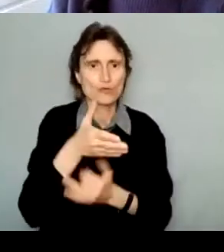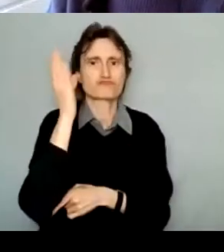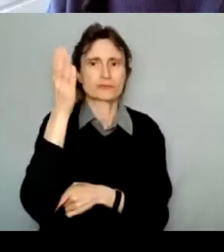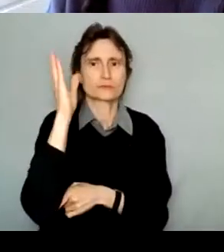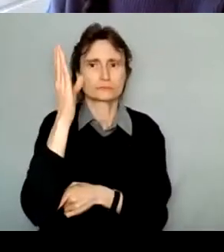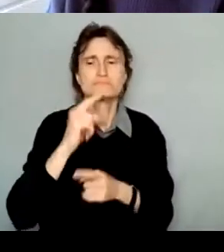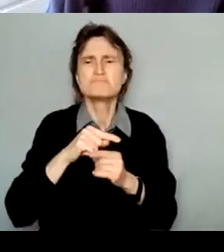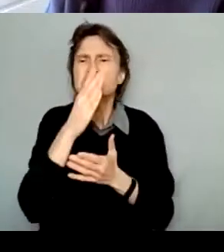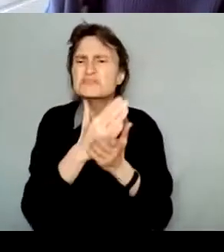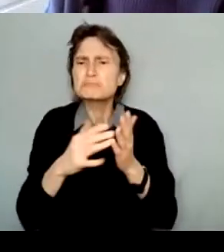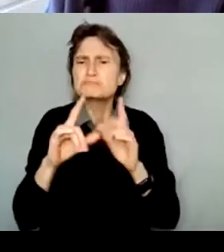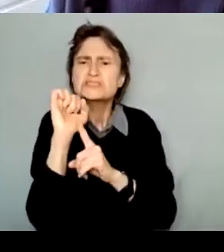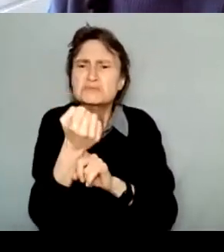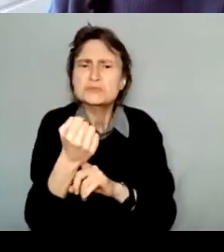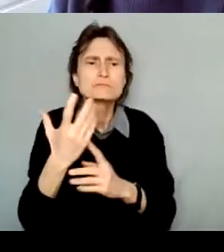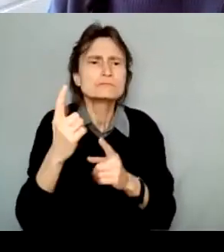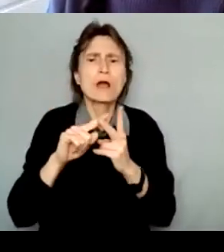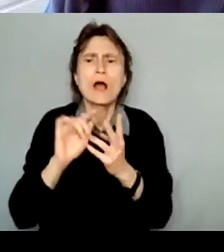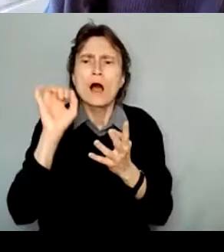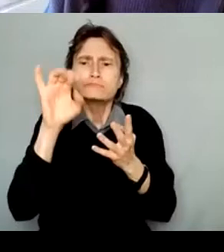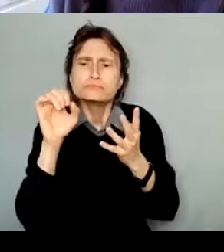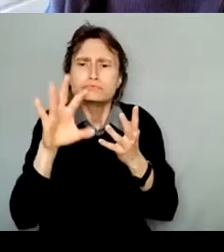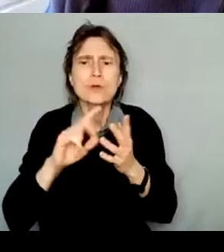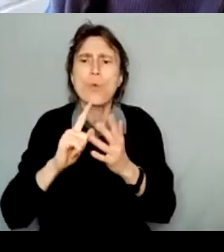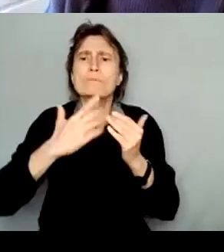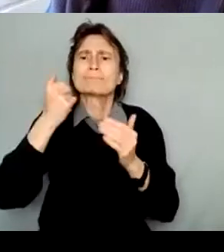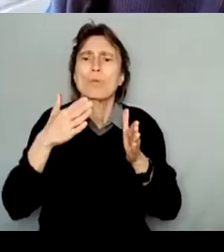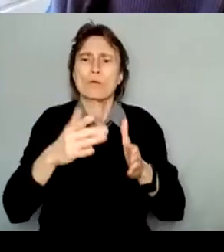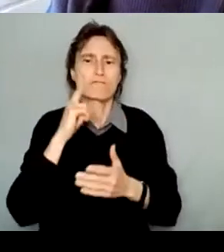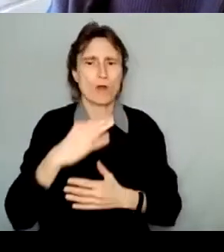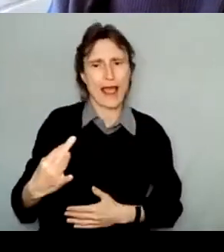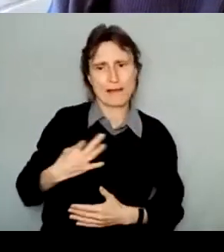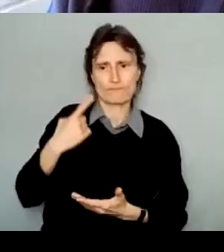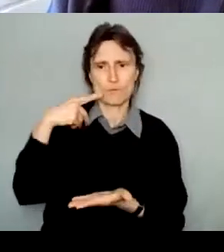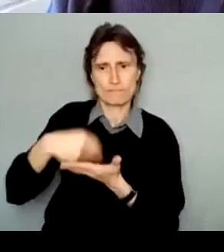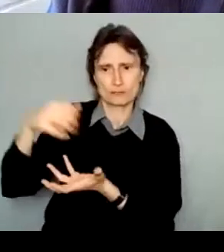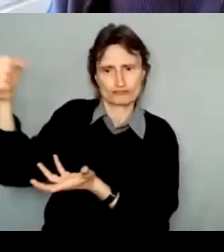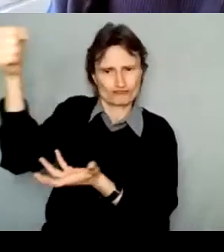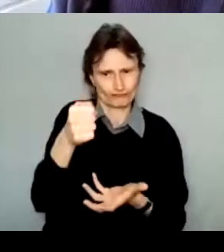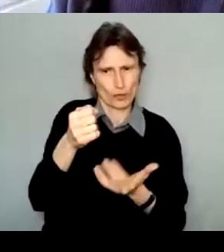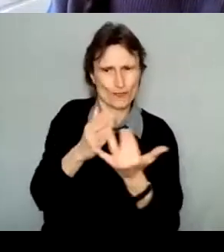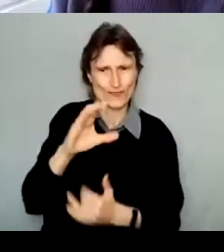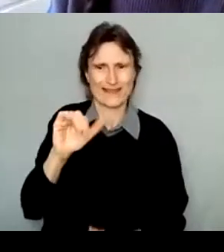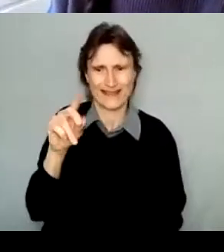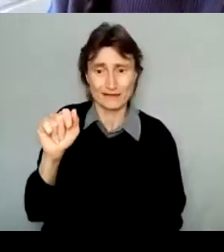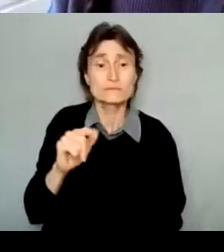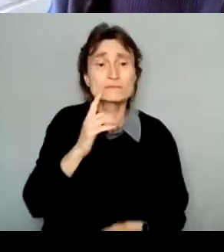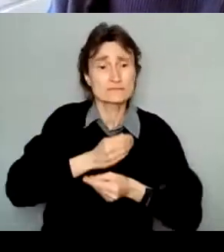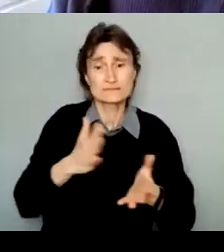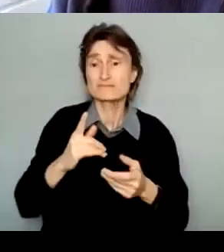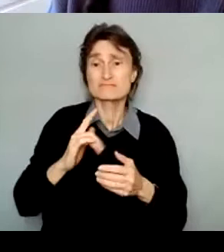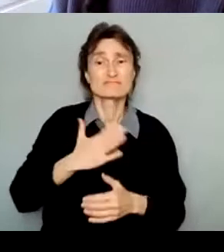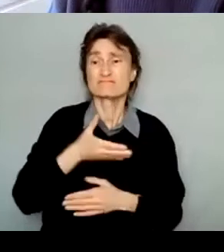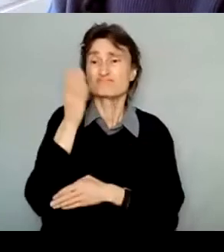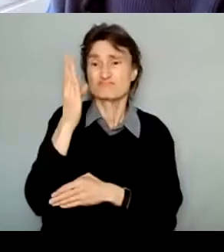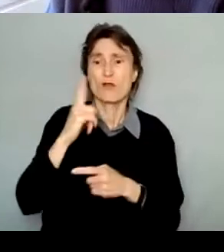will apply and how best to do so. That being said, the most important information is in the guidelines and the FAQ.